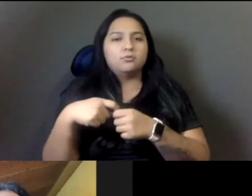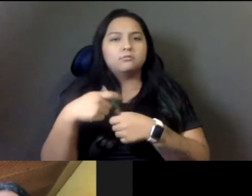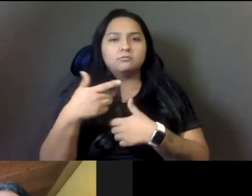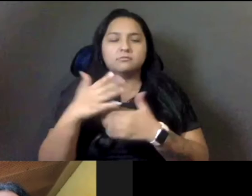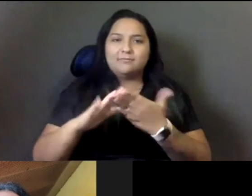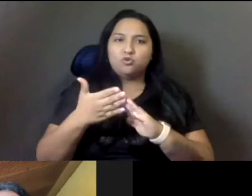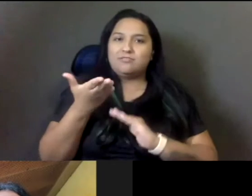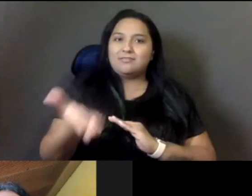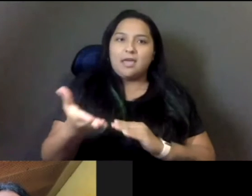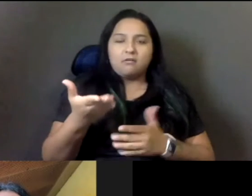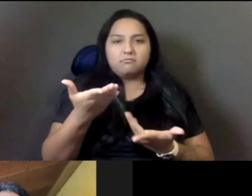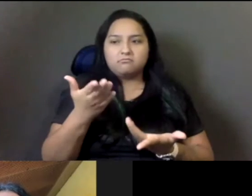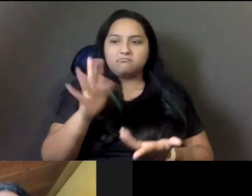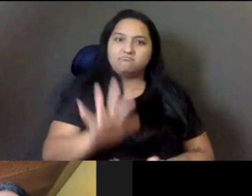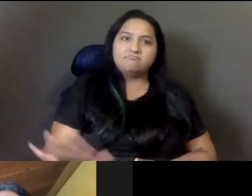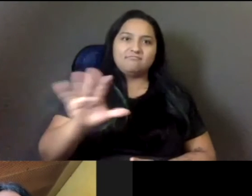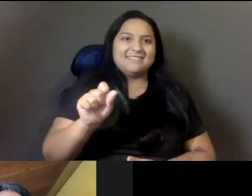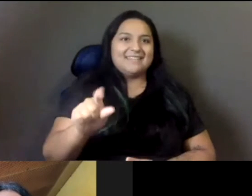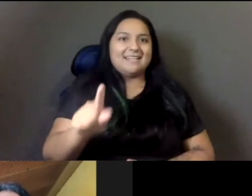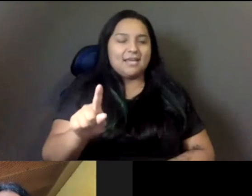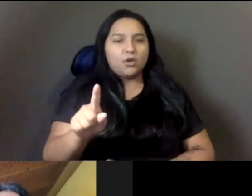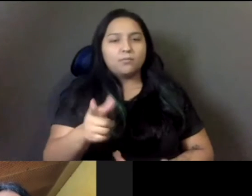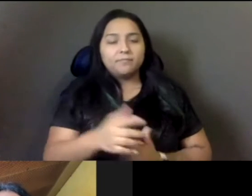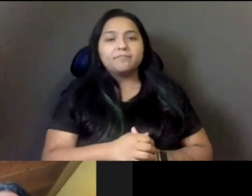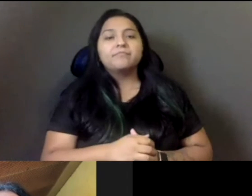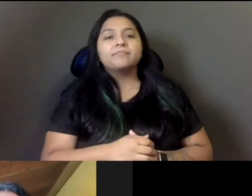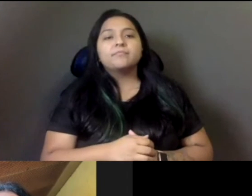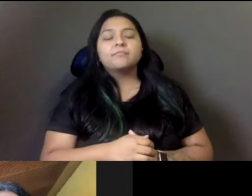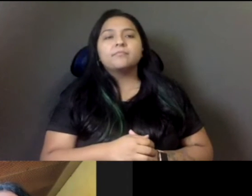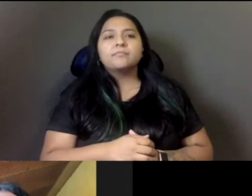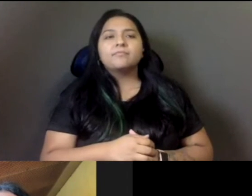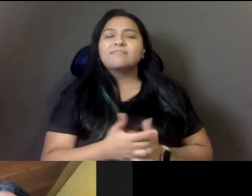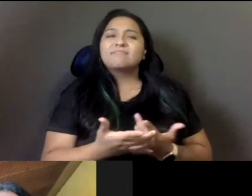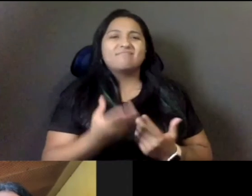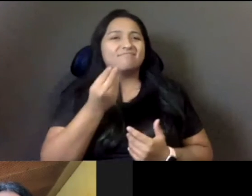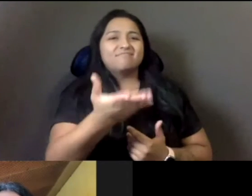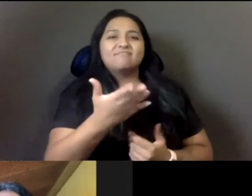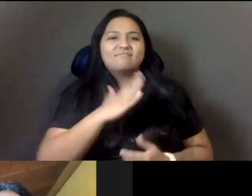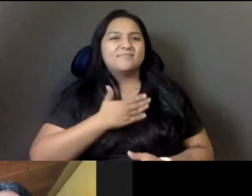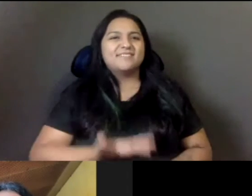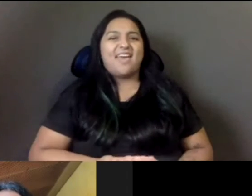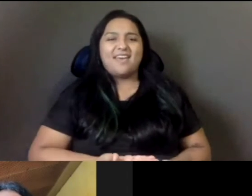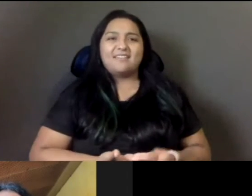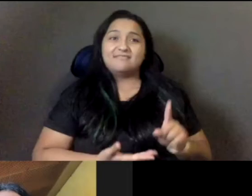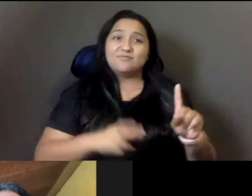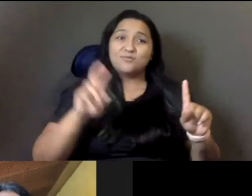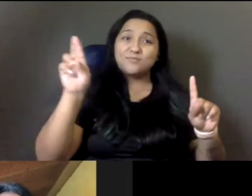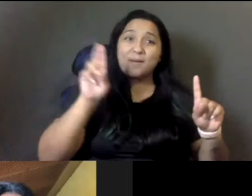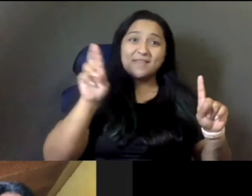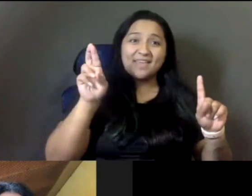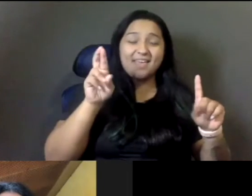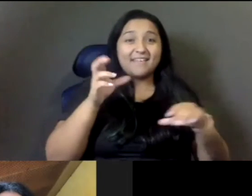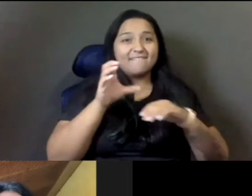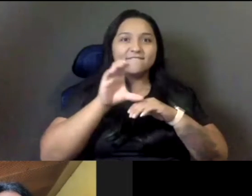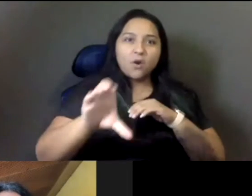And I have to tell you, um, that I'm really upset that the Republicans are making us spend all this money on a recall when we